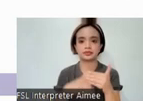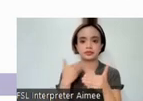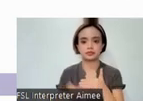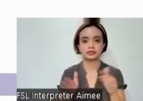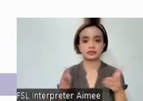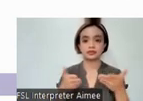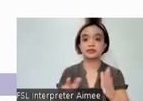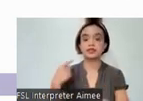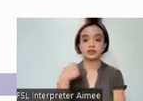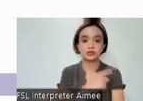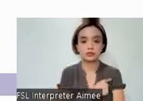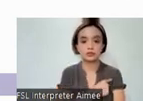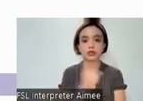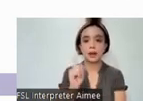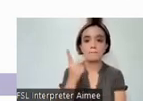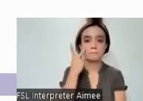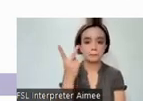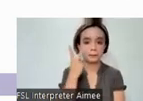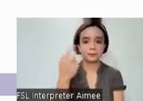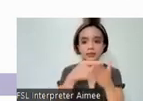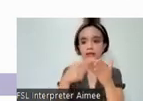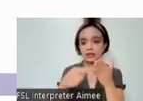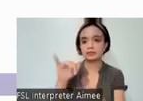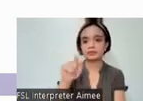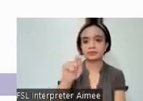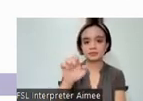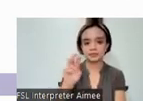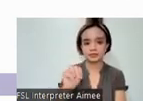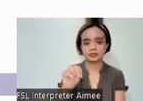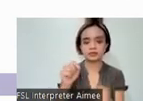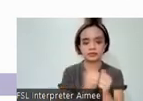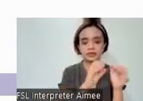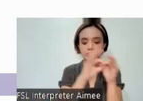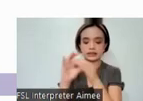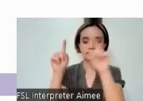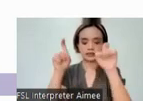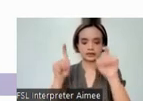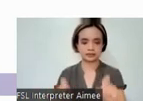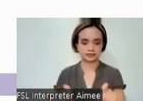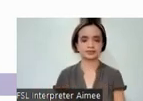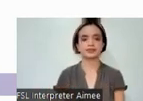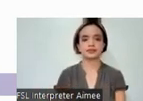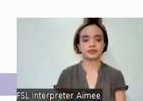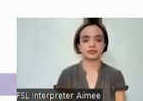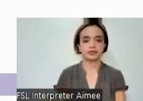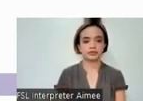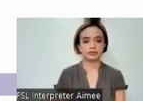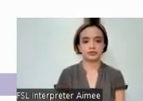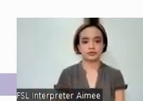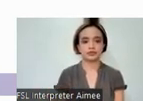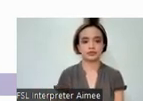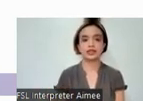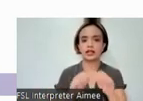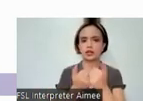us to look at each item in relation to the test as a whole. To analyze